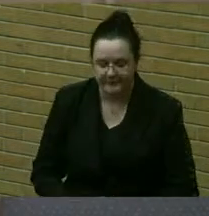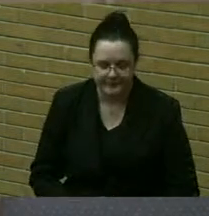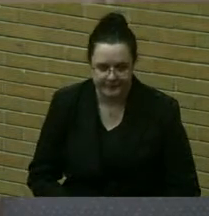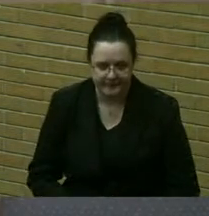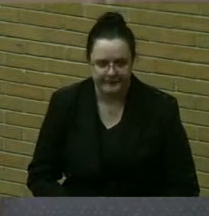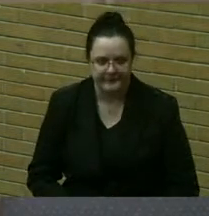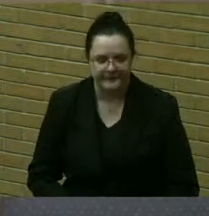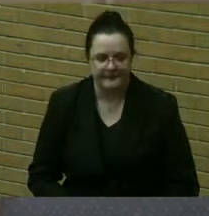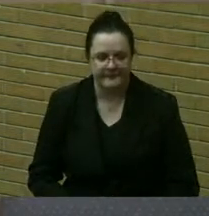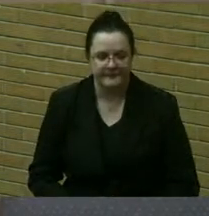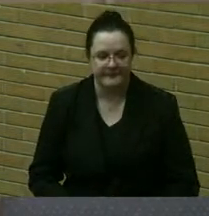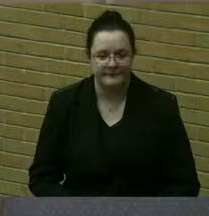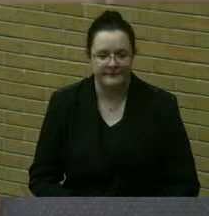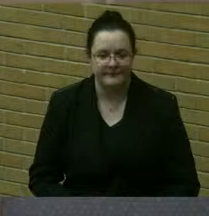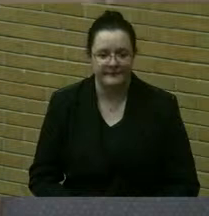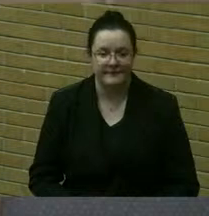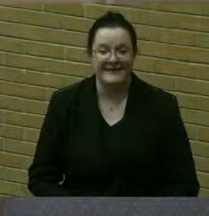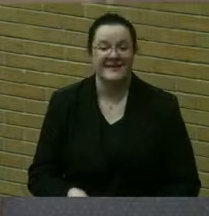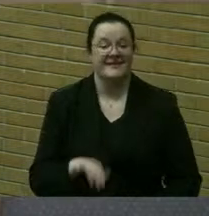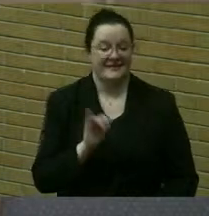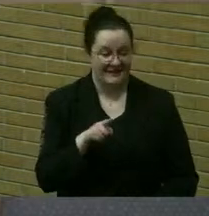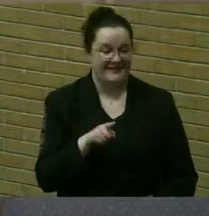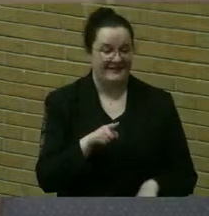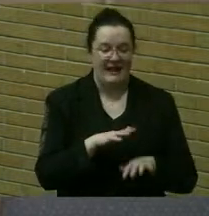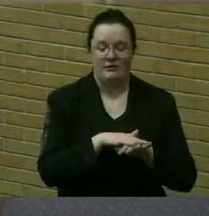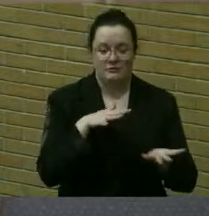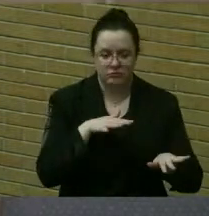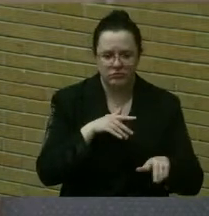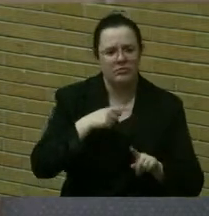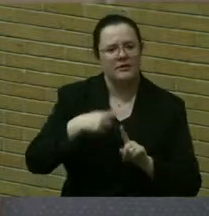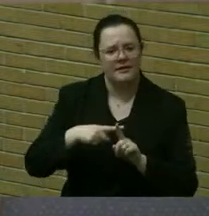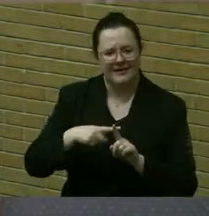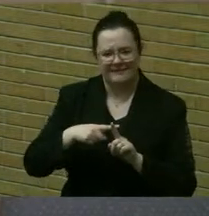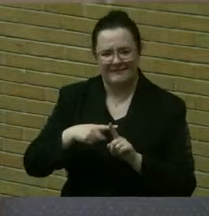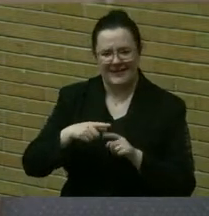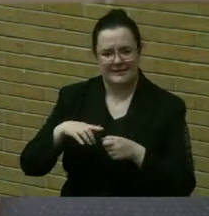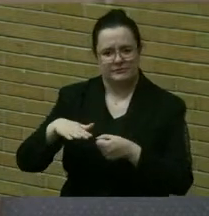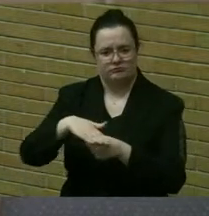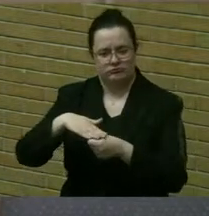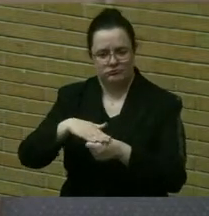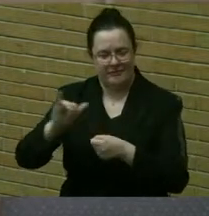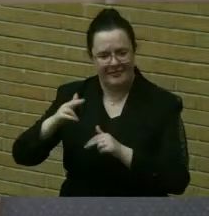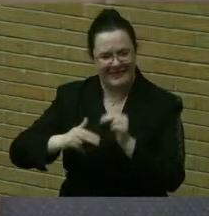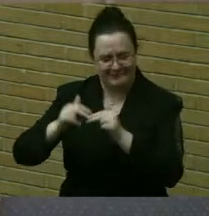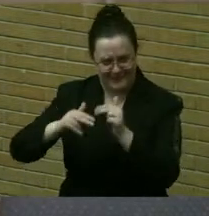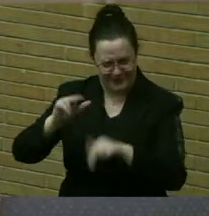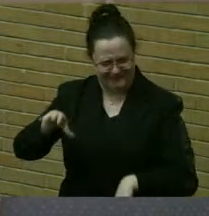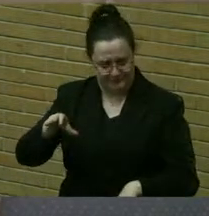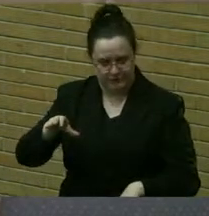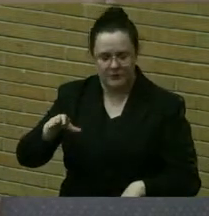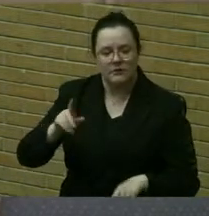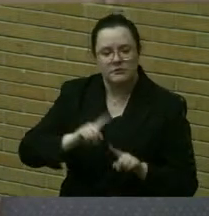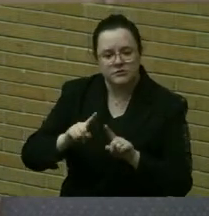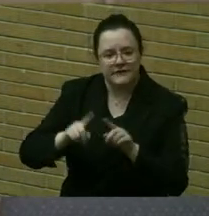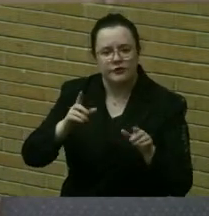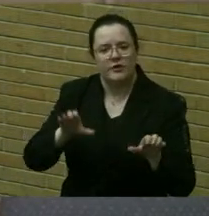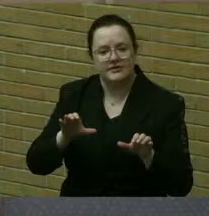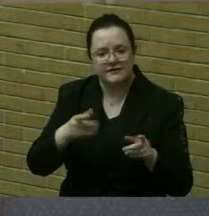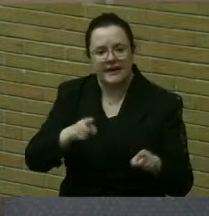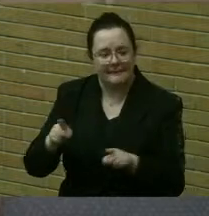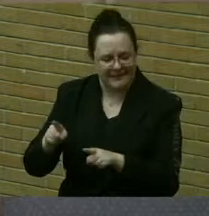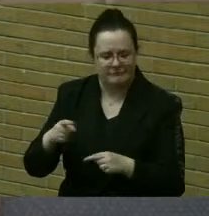different activities that have taken place within the parameter of the building, and I am a parent of a student at TCMS,